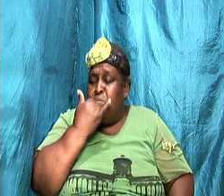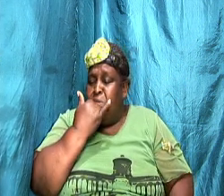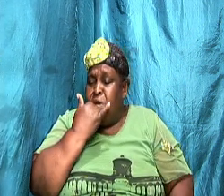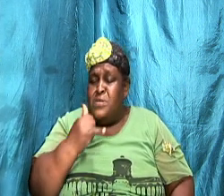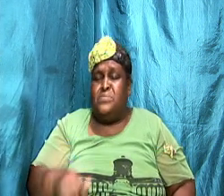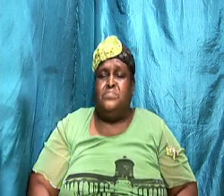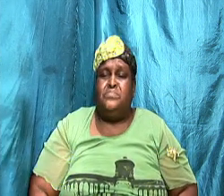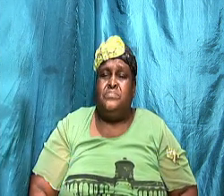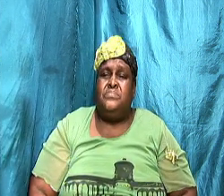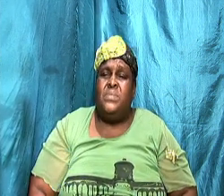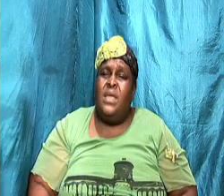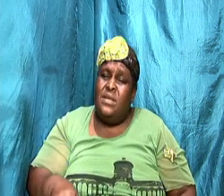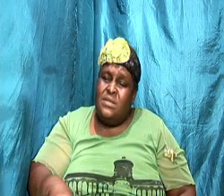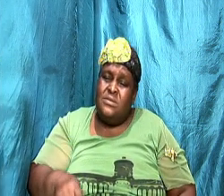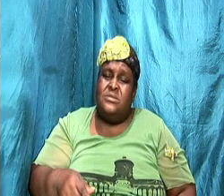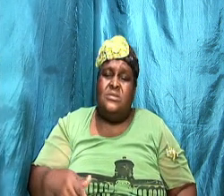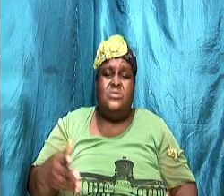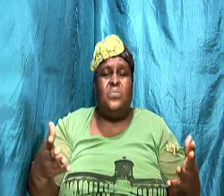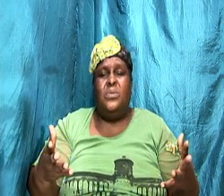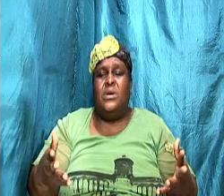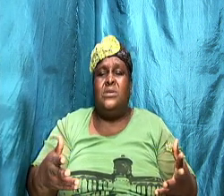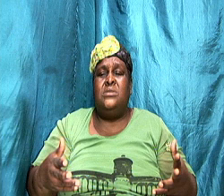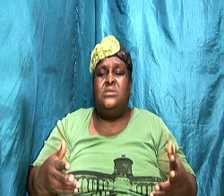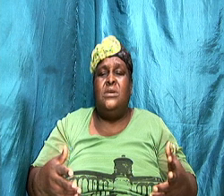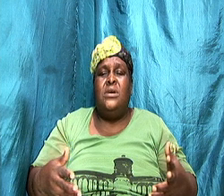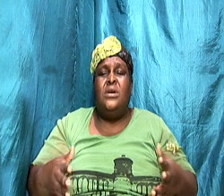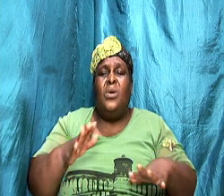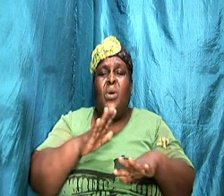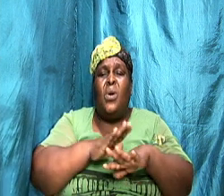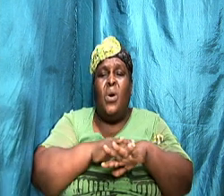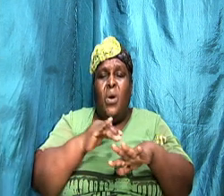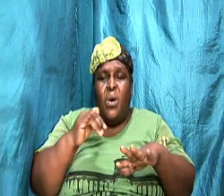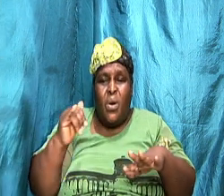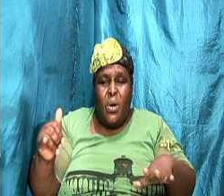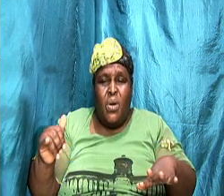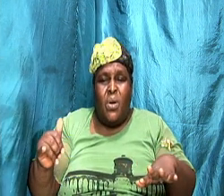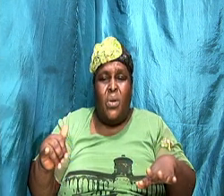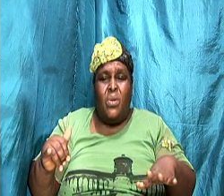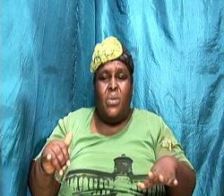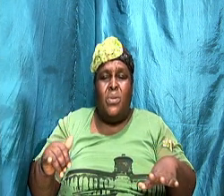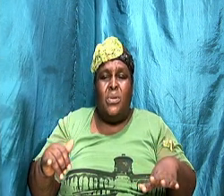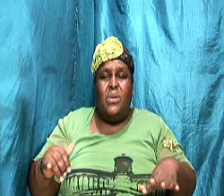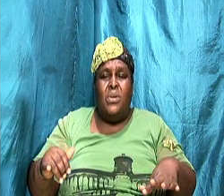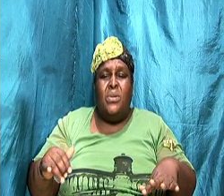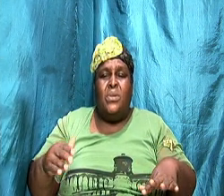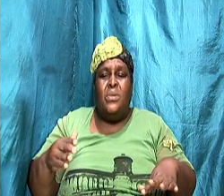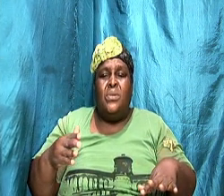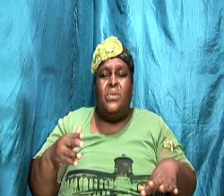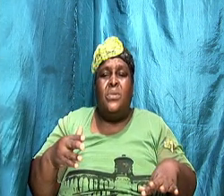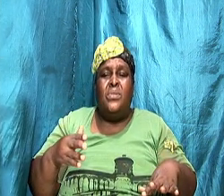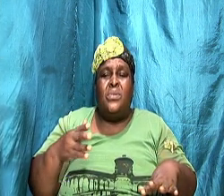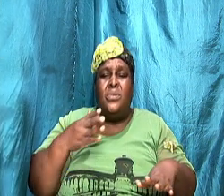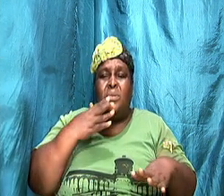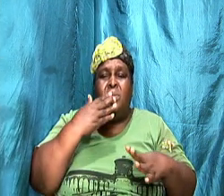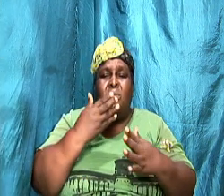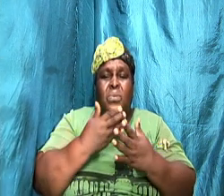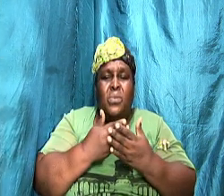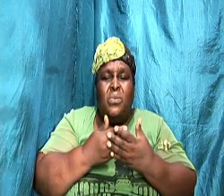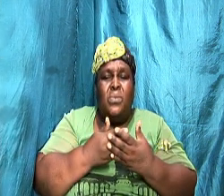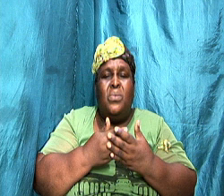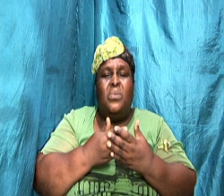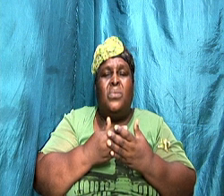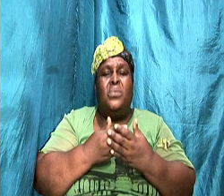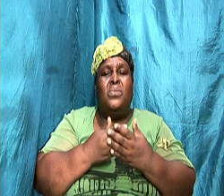and this is what we call the enchanted stage and you will people should know the stage that their marriage